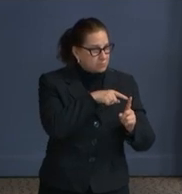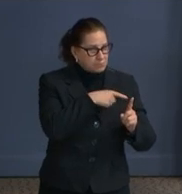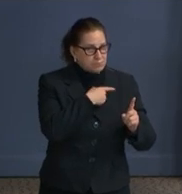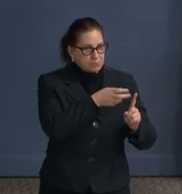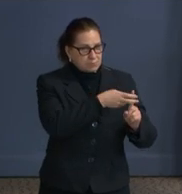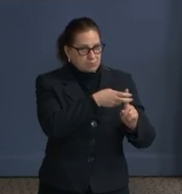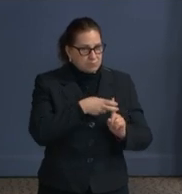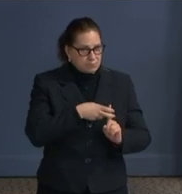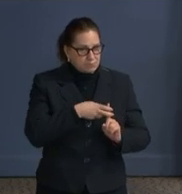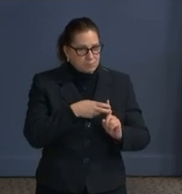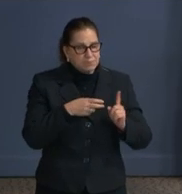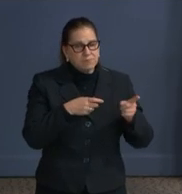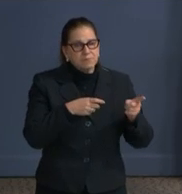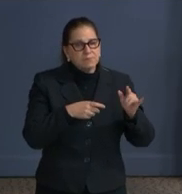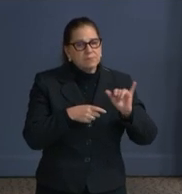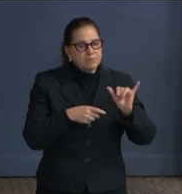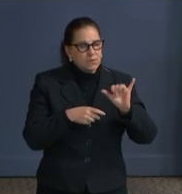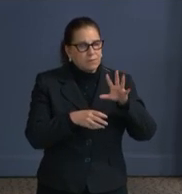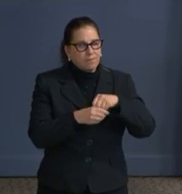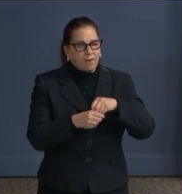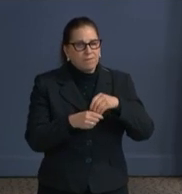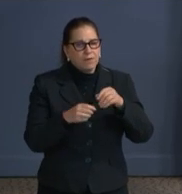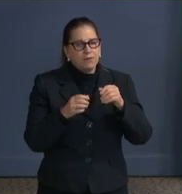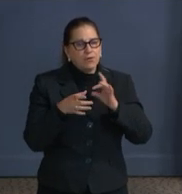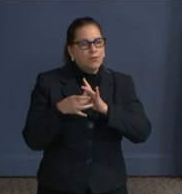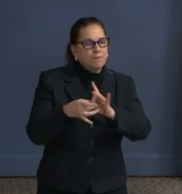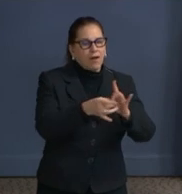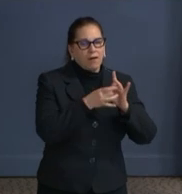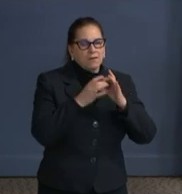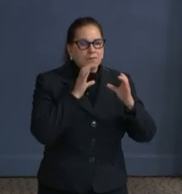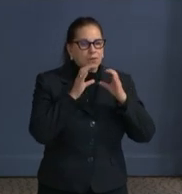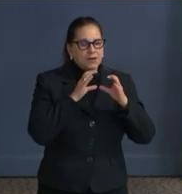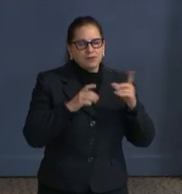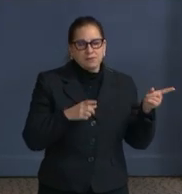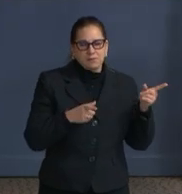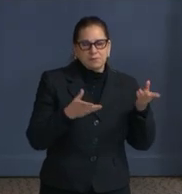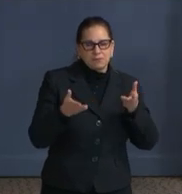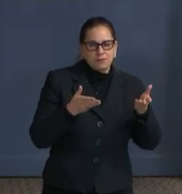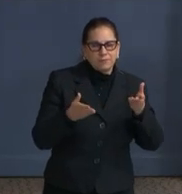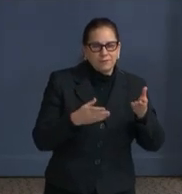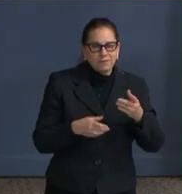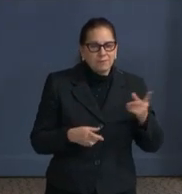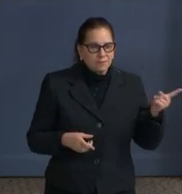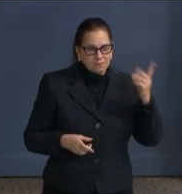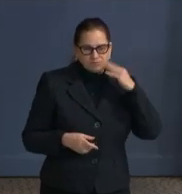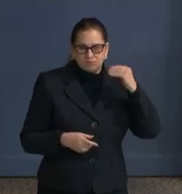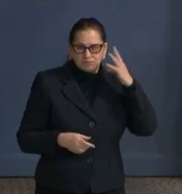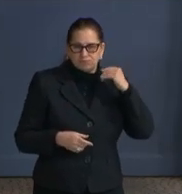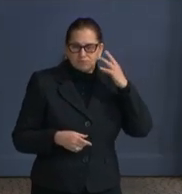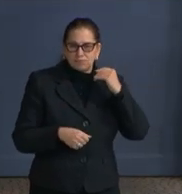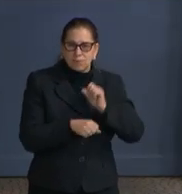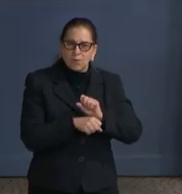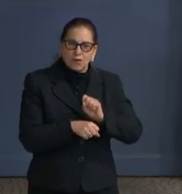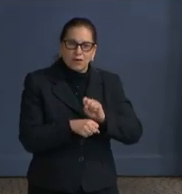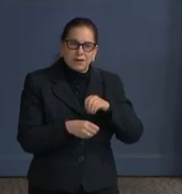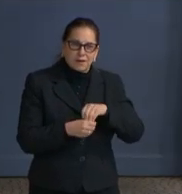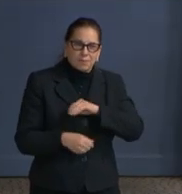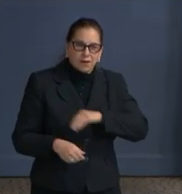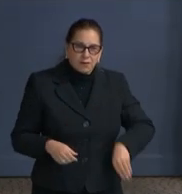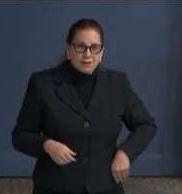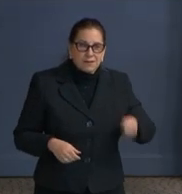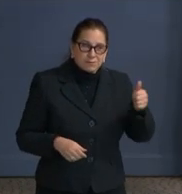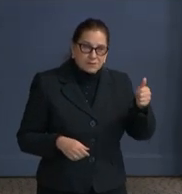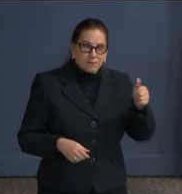Unified Communications during our tenure. Currently, Chris is also assisting with our COVID relief